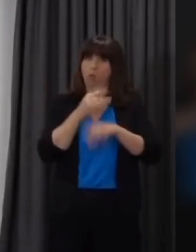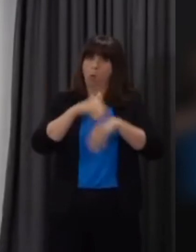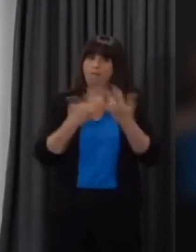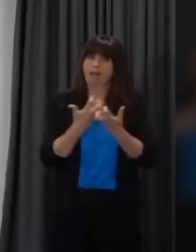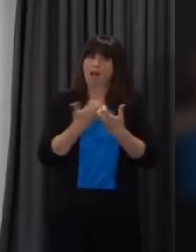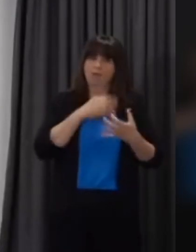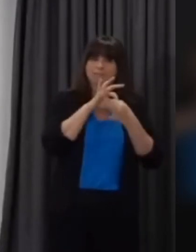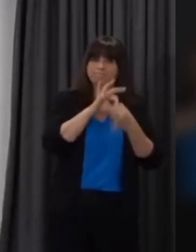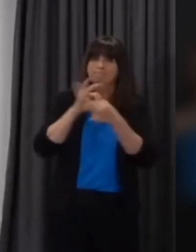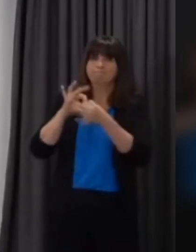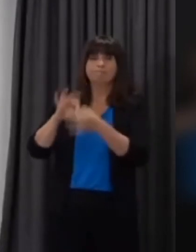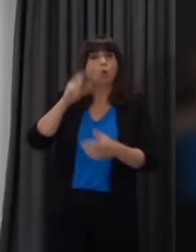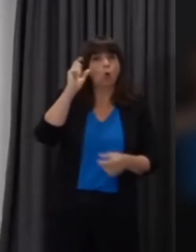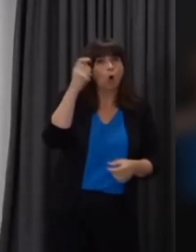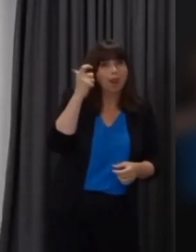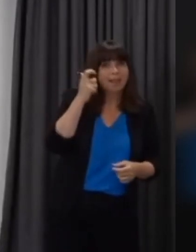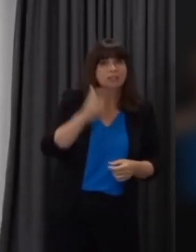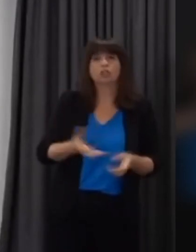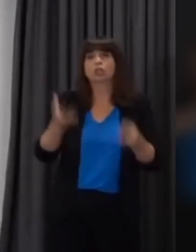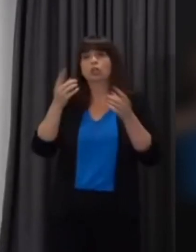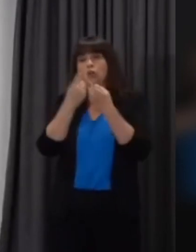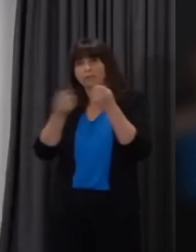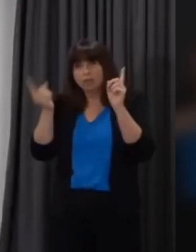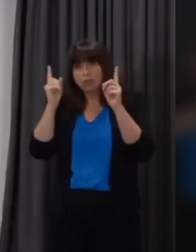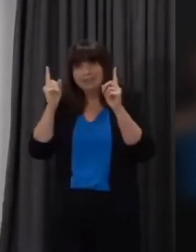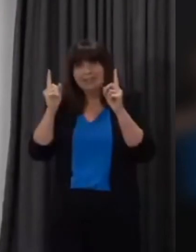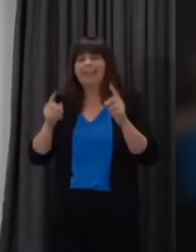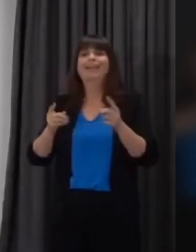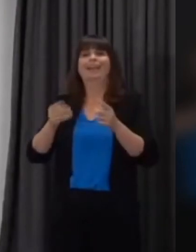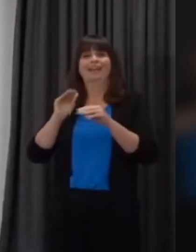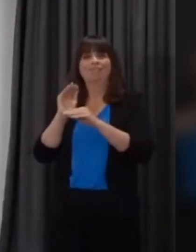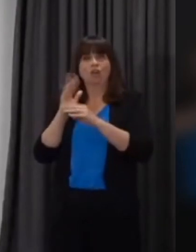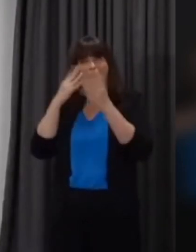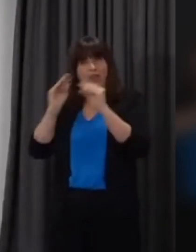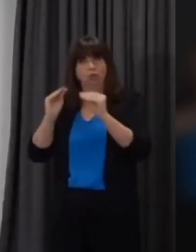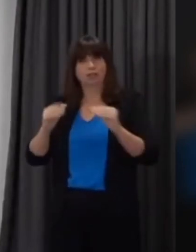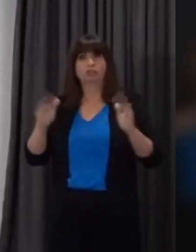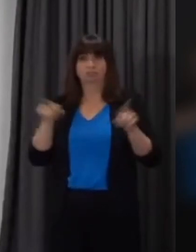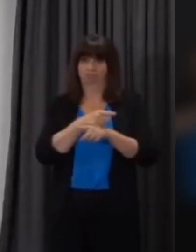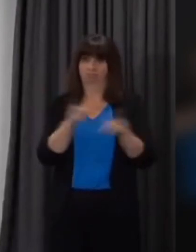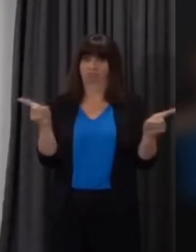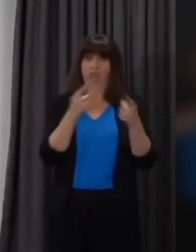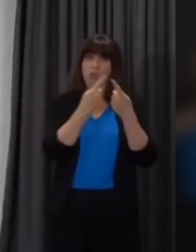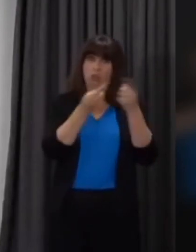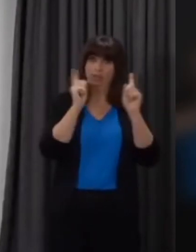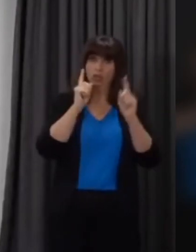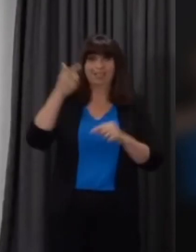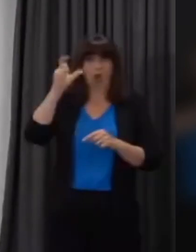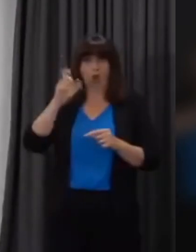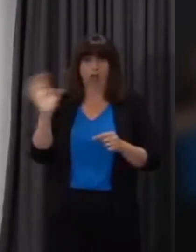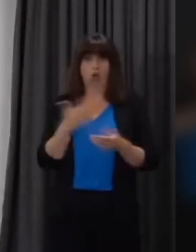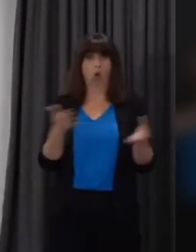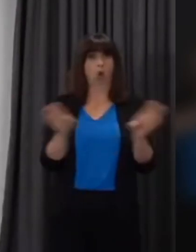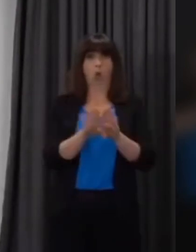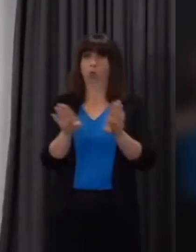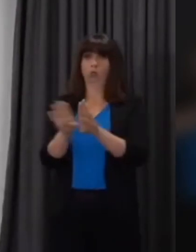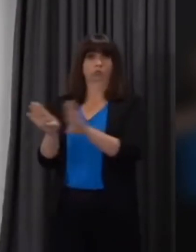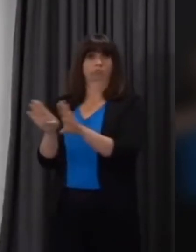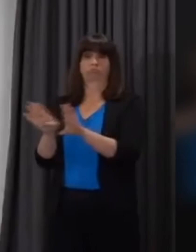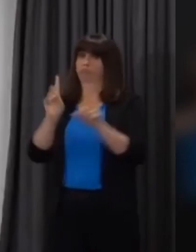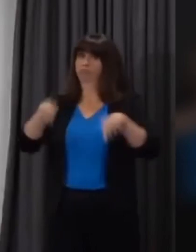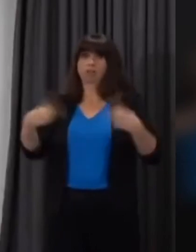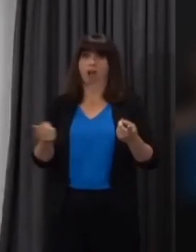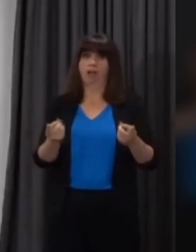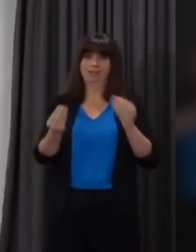to overcome the challenges that we currently face. Since education providers in Wales closed to face-to-face learning on March the